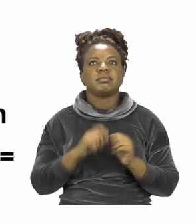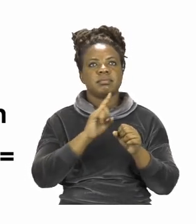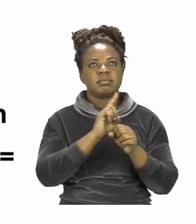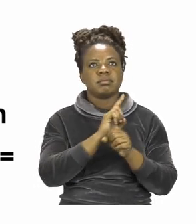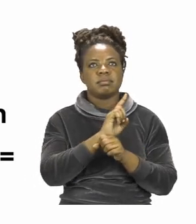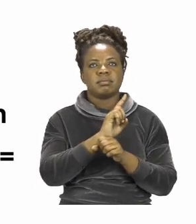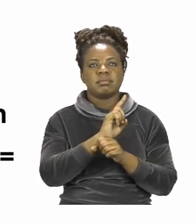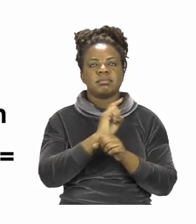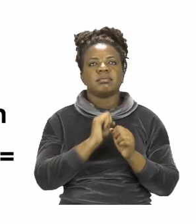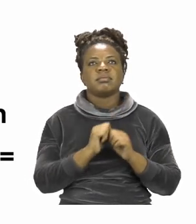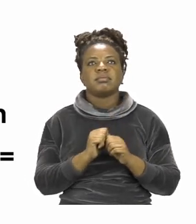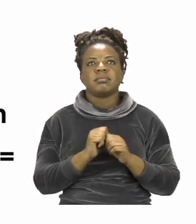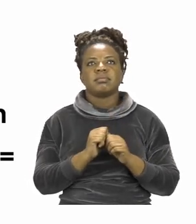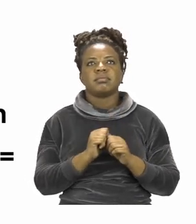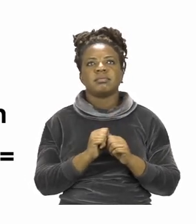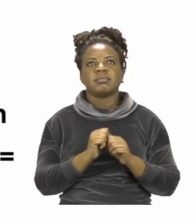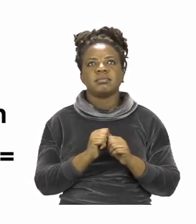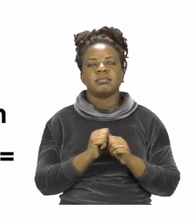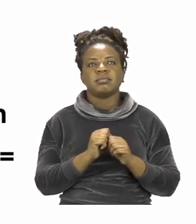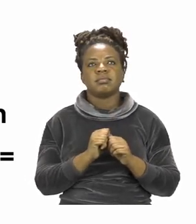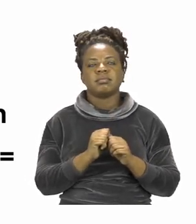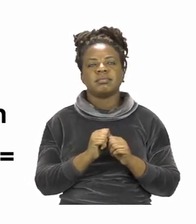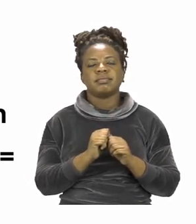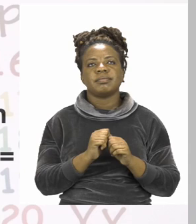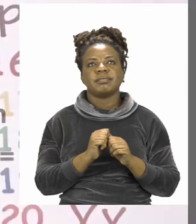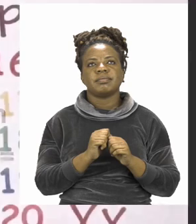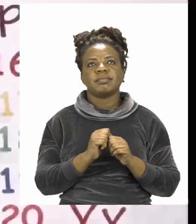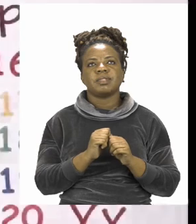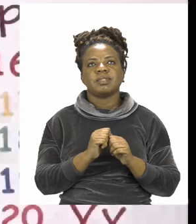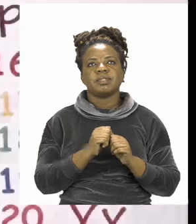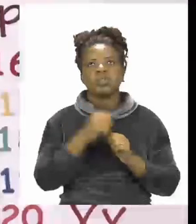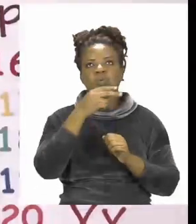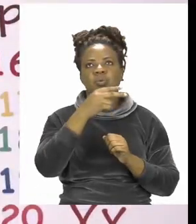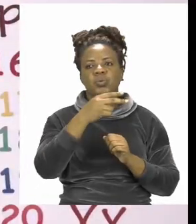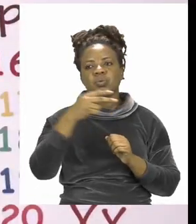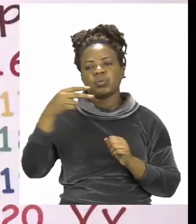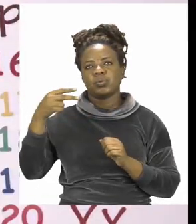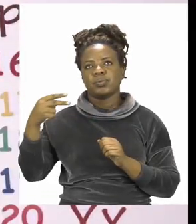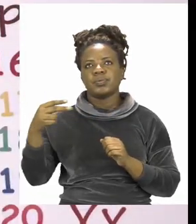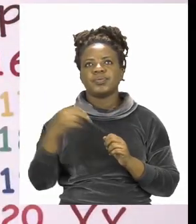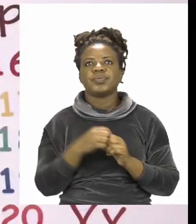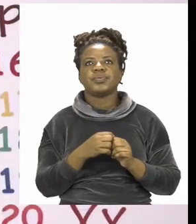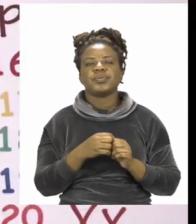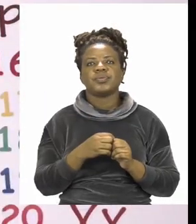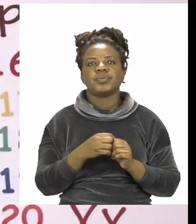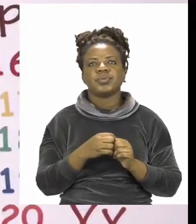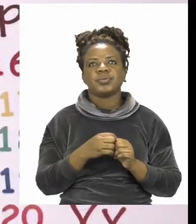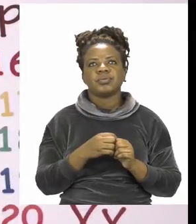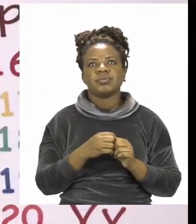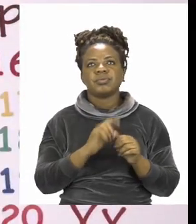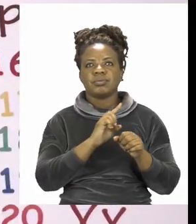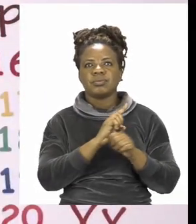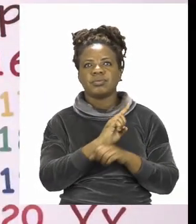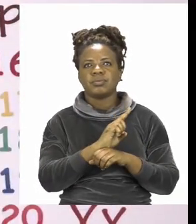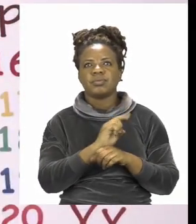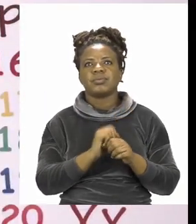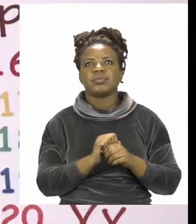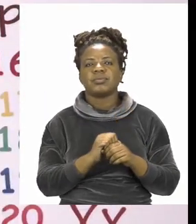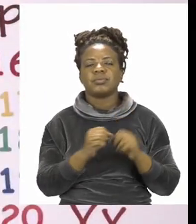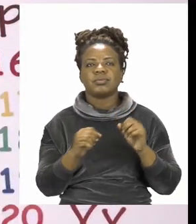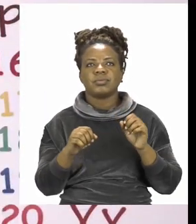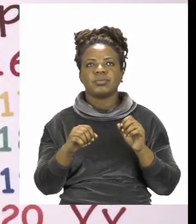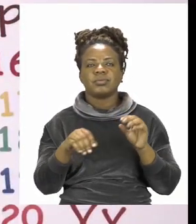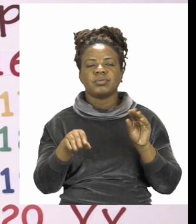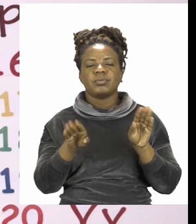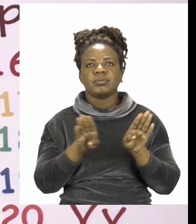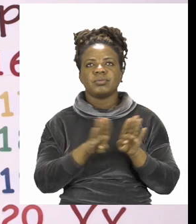two for each of them together. Let's take a look at the board. Now the first one we're going to do is adding. It